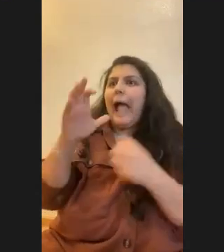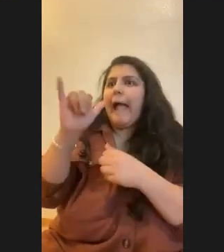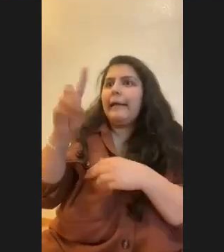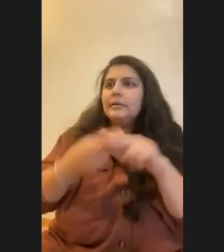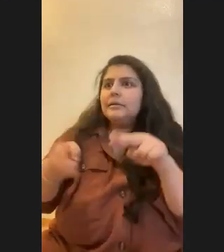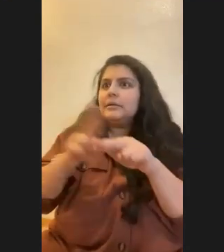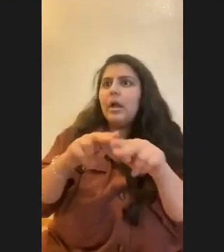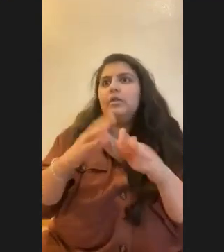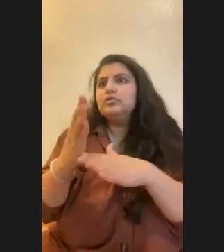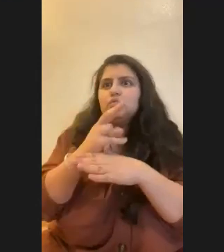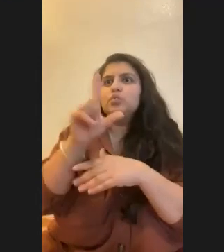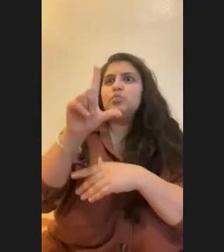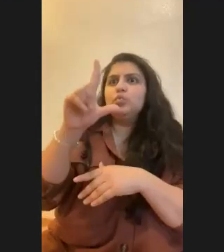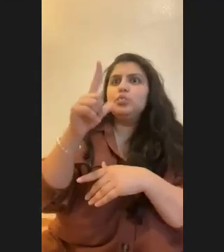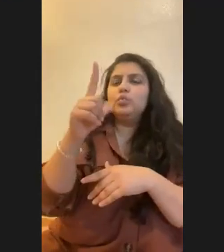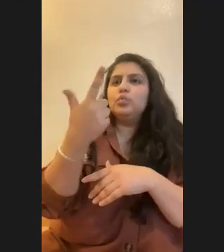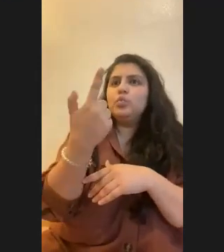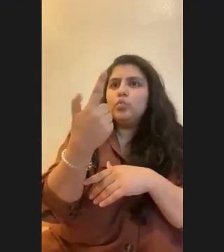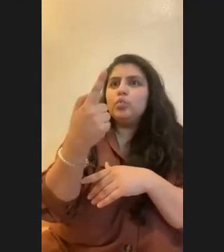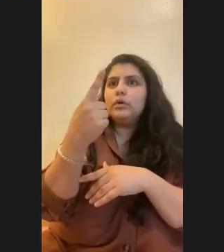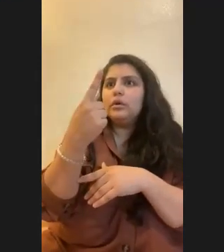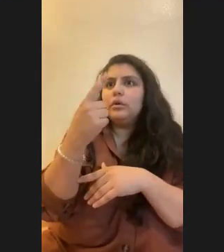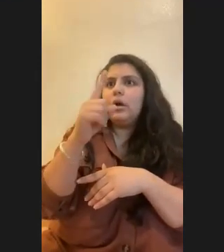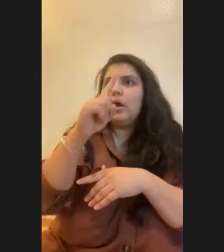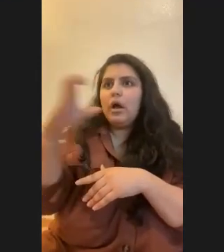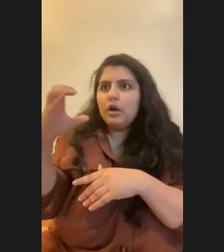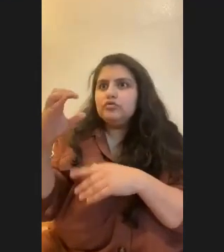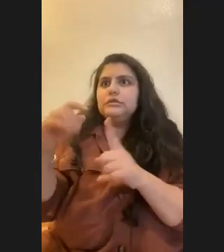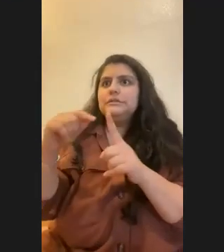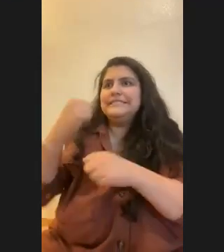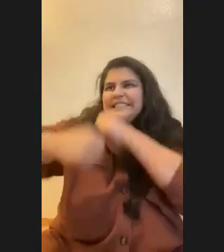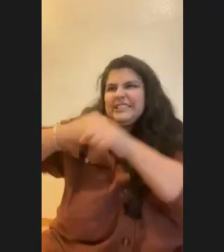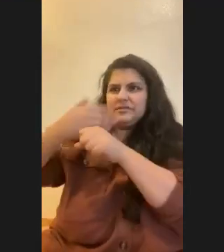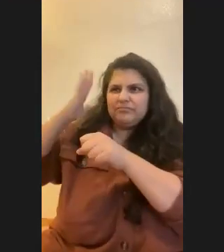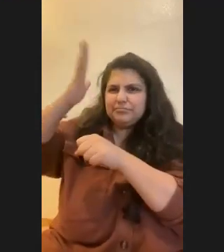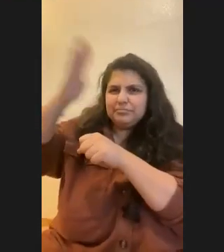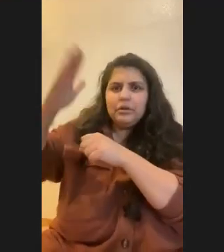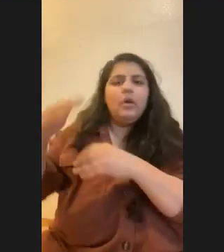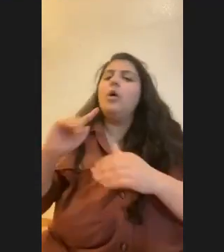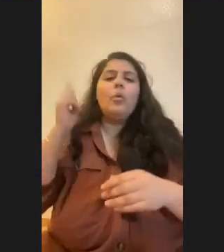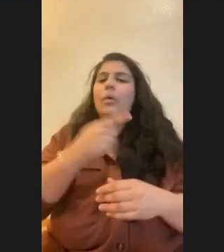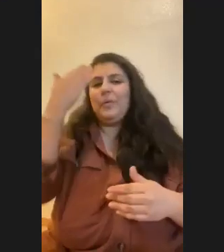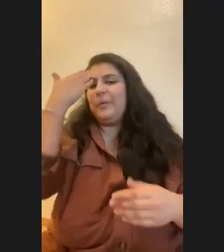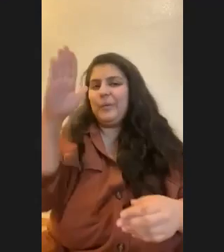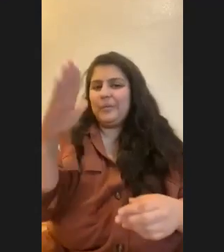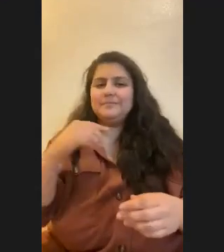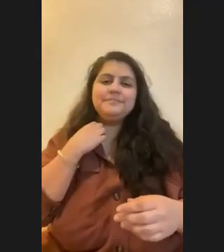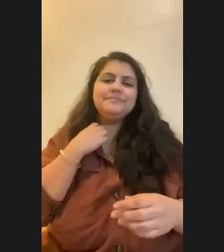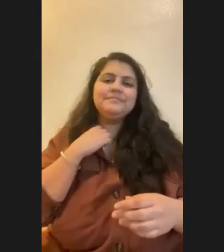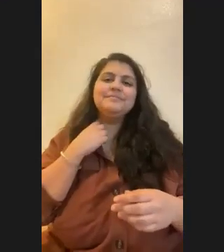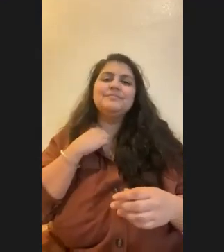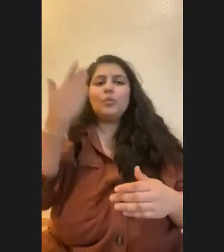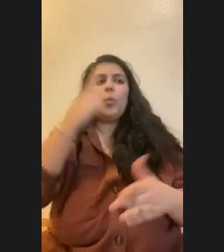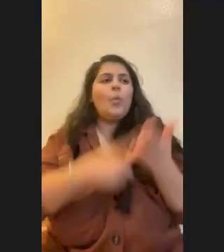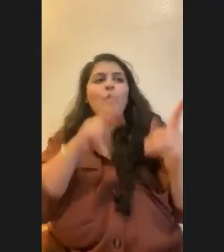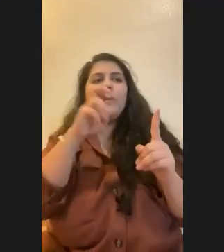it's currently kind of a question on how that's really going to impact reefs and what that'll do while ocean warming is going